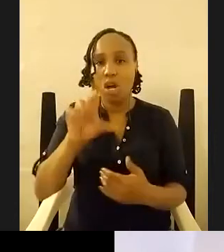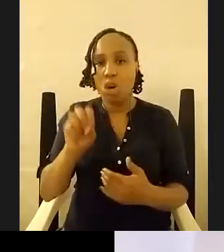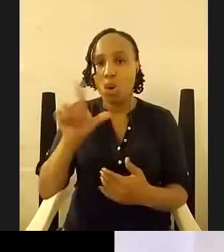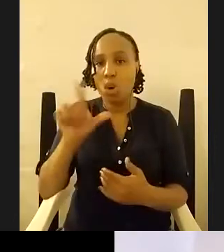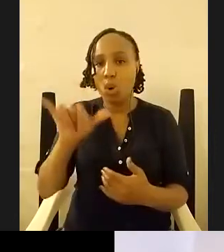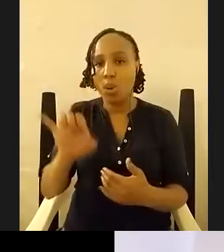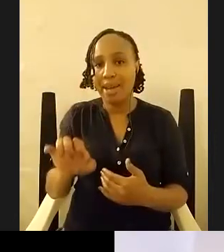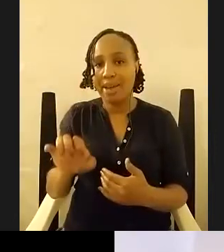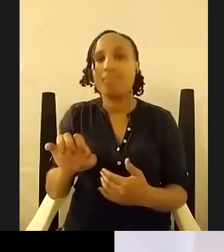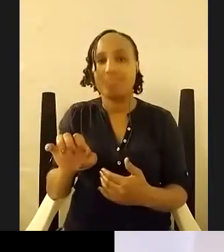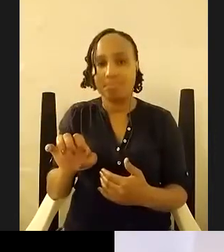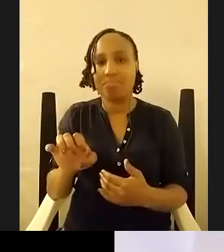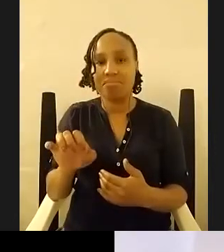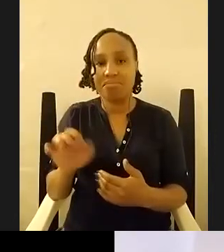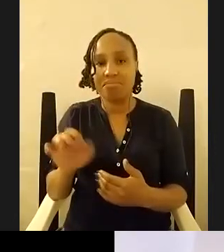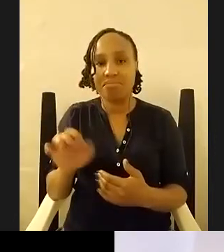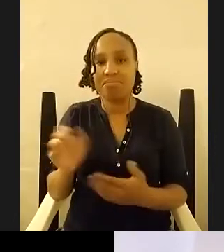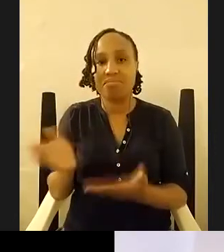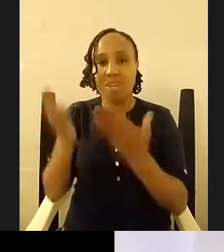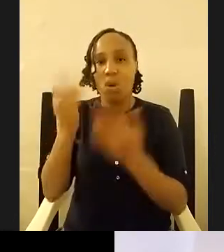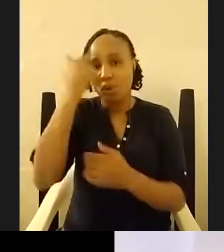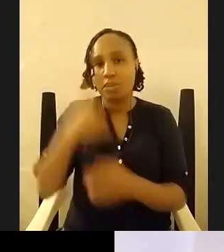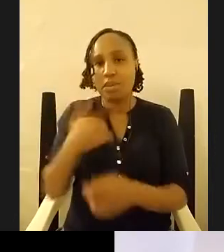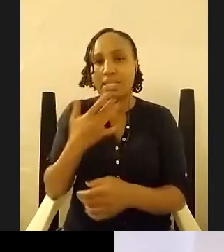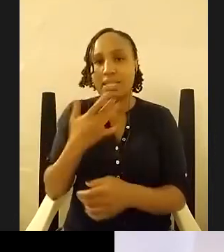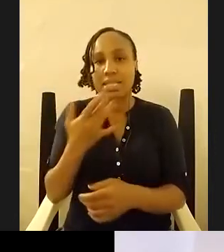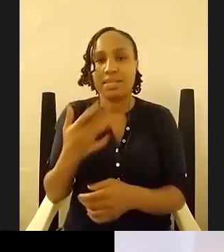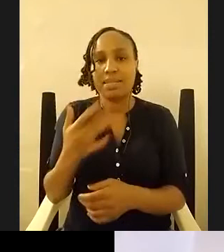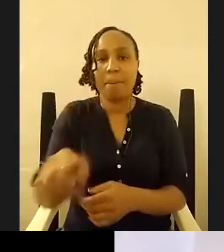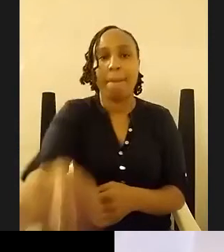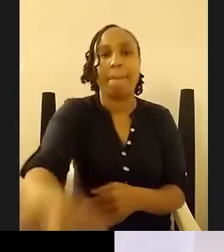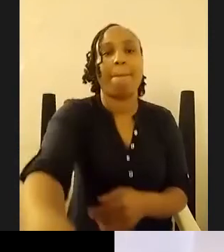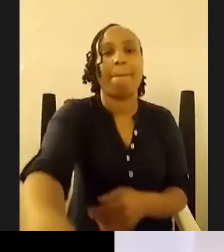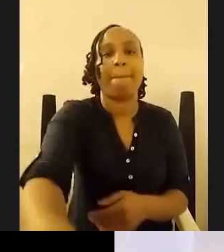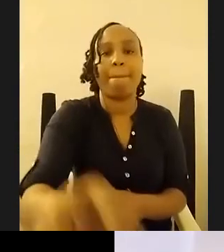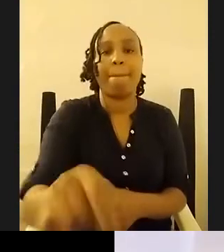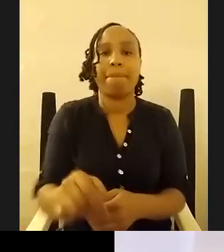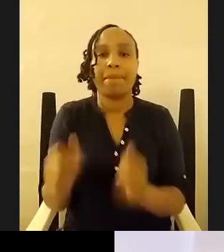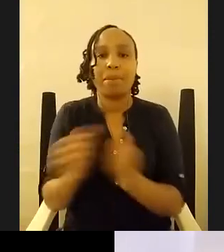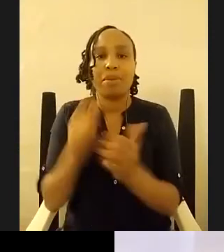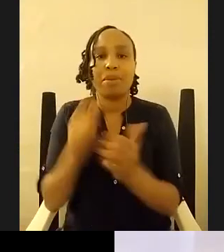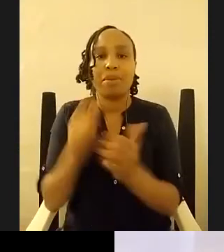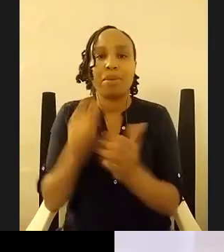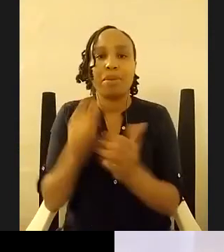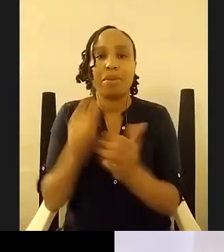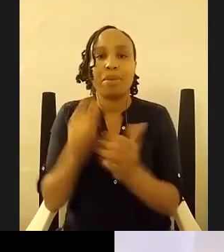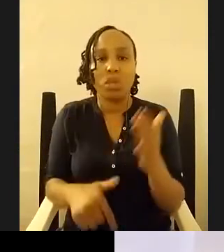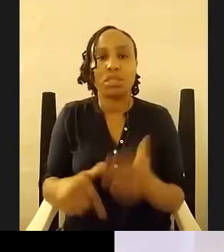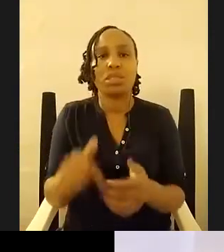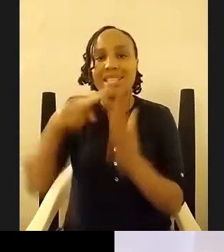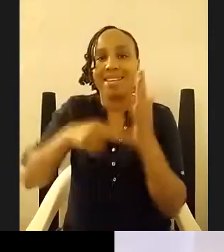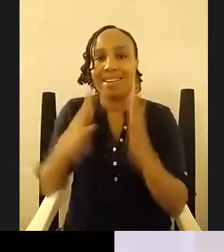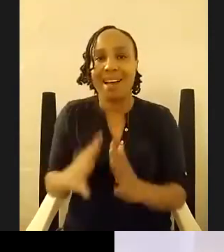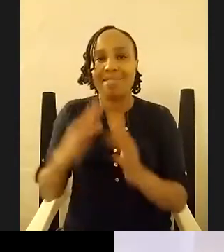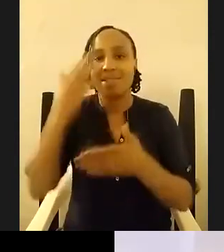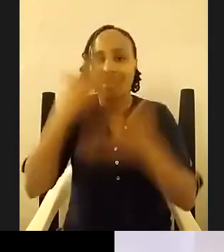yeah yeah with um with what um the readers encounter yeah yeah because no i hear you i hear